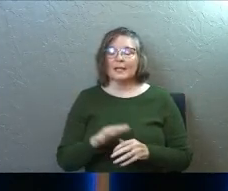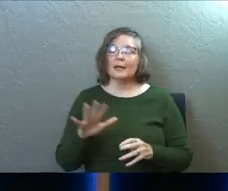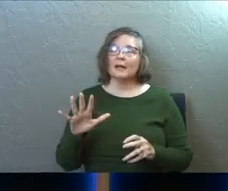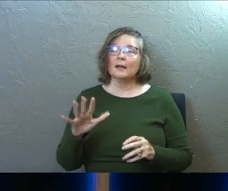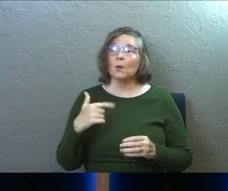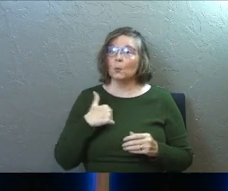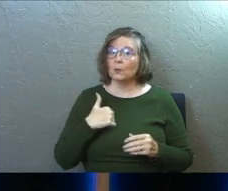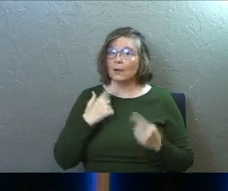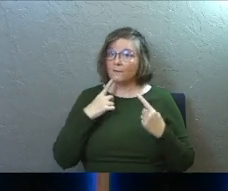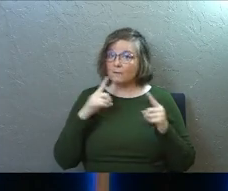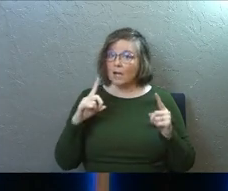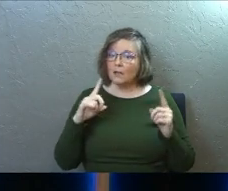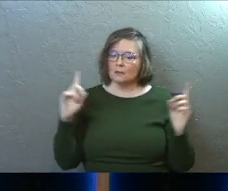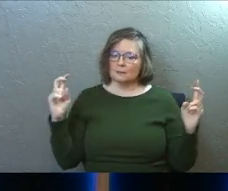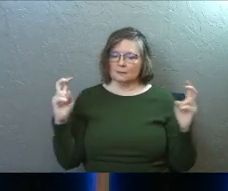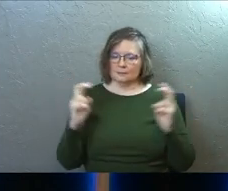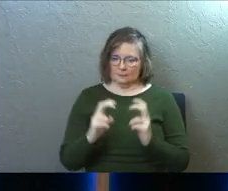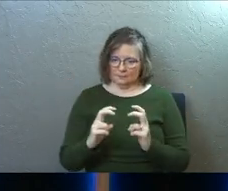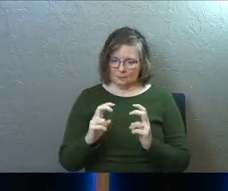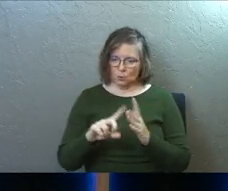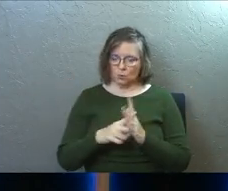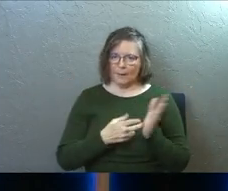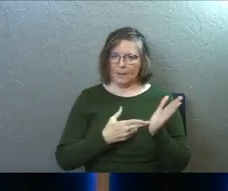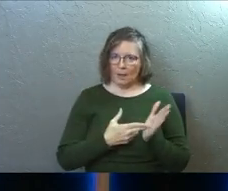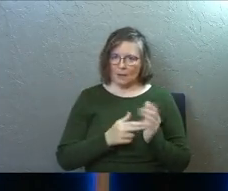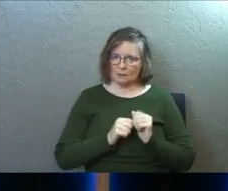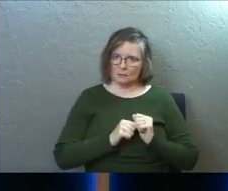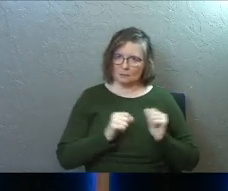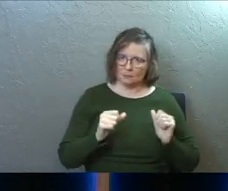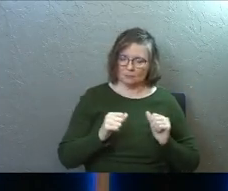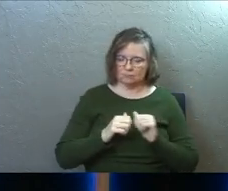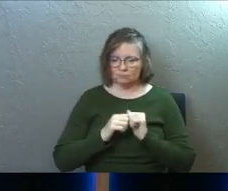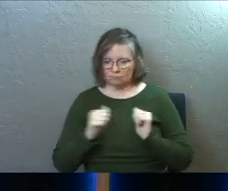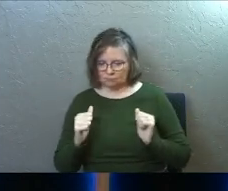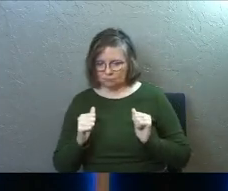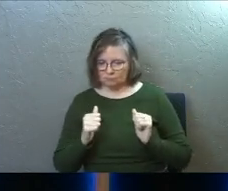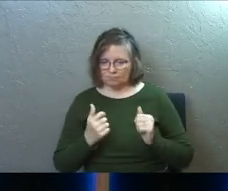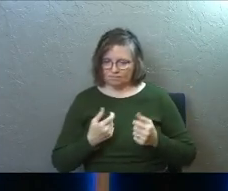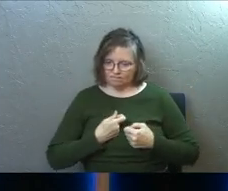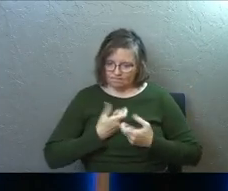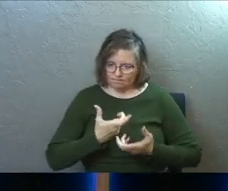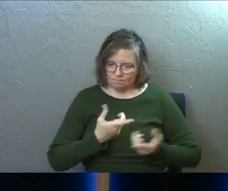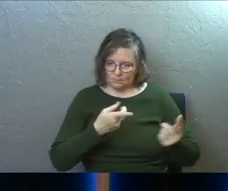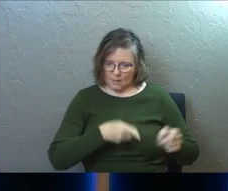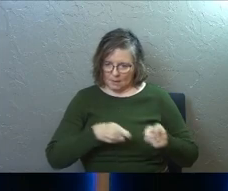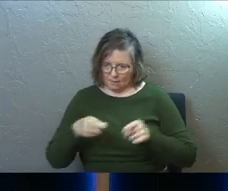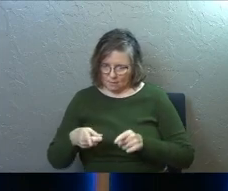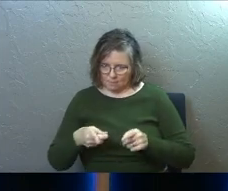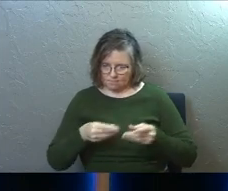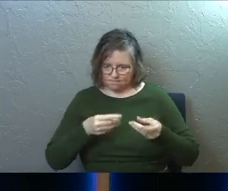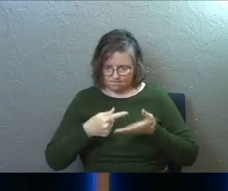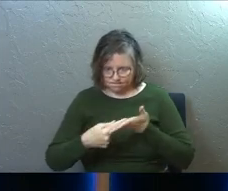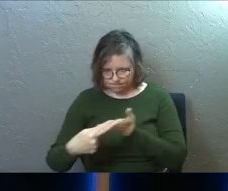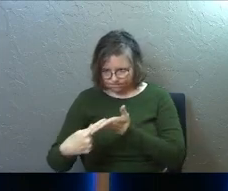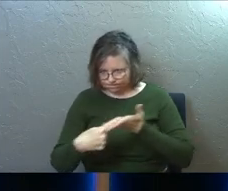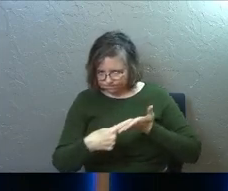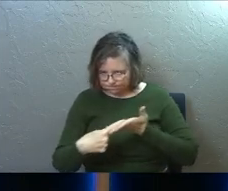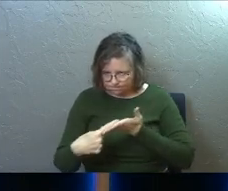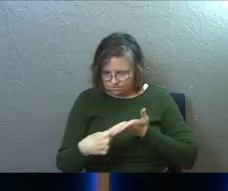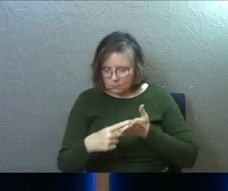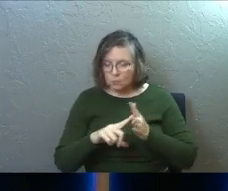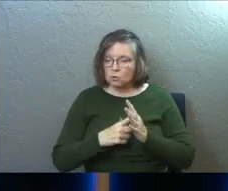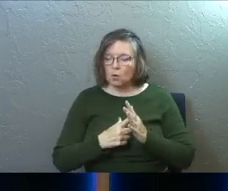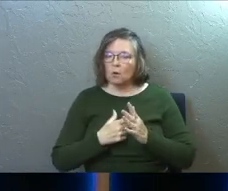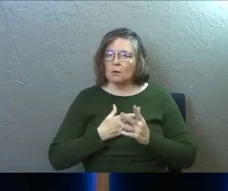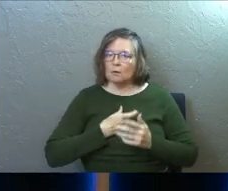So we'll finally get together and we'll start being honest with each other about what's been going on. And when we finally get together and we